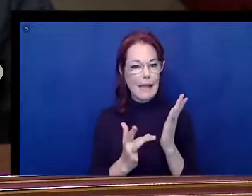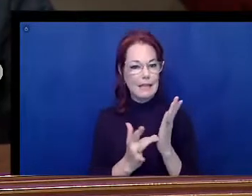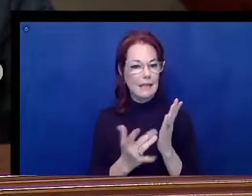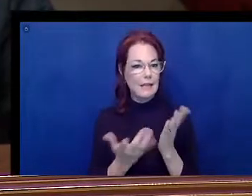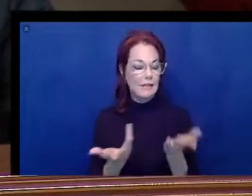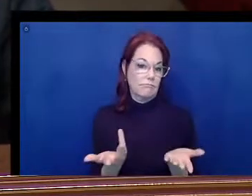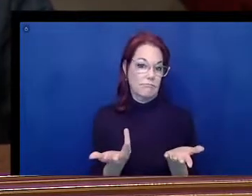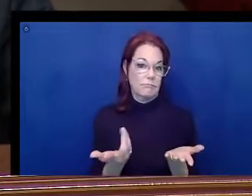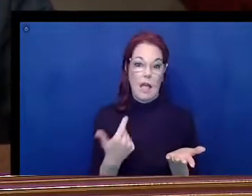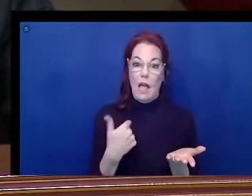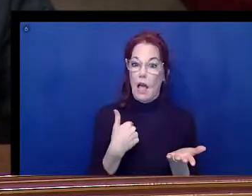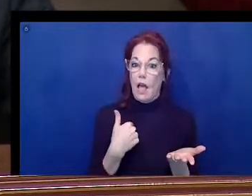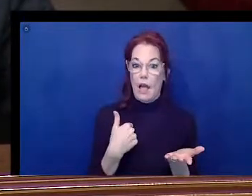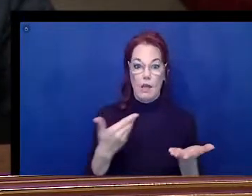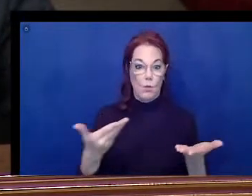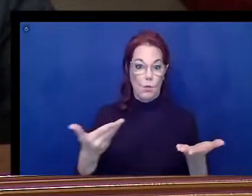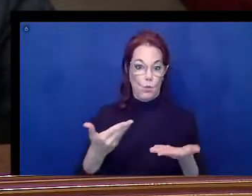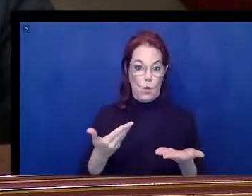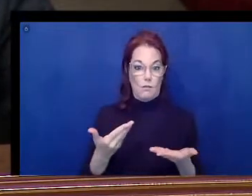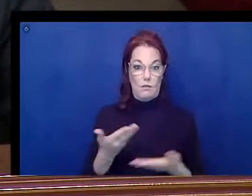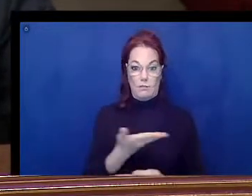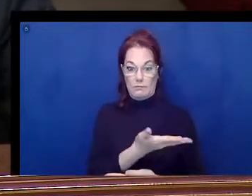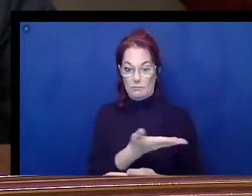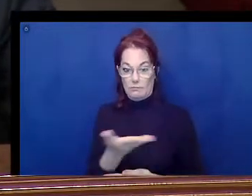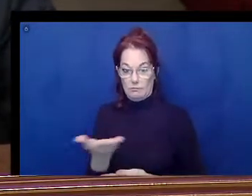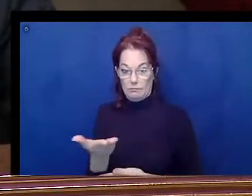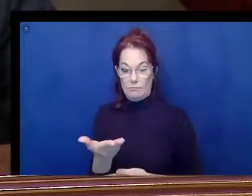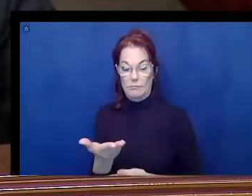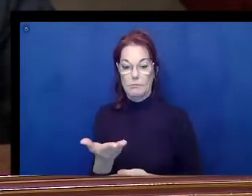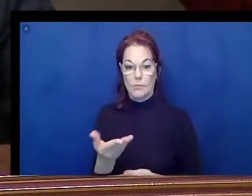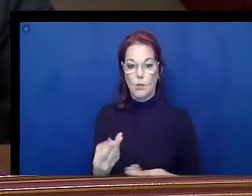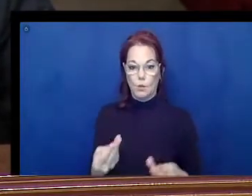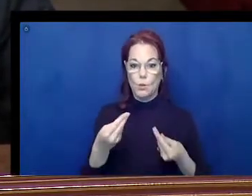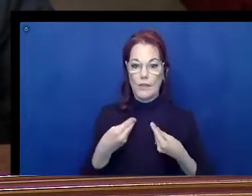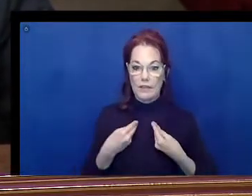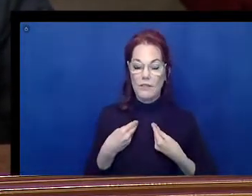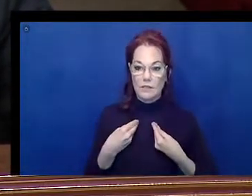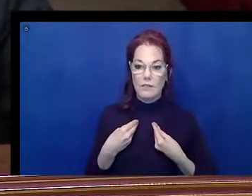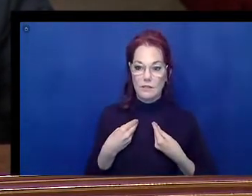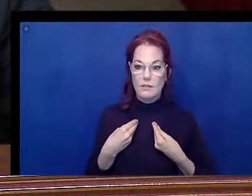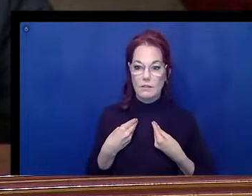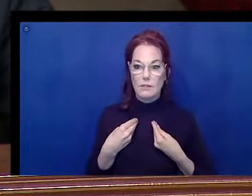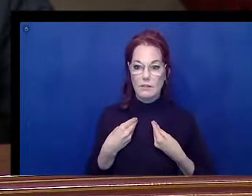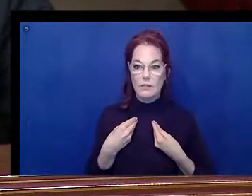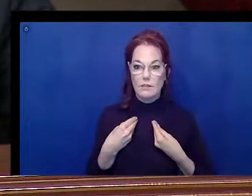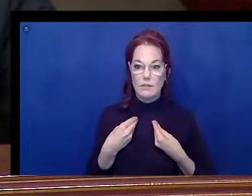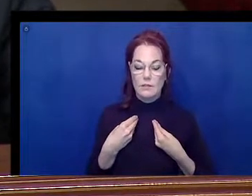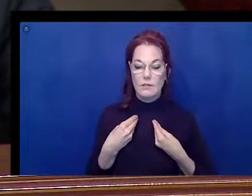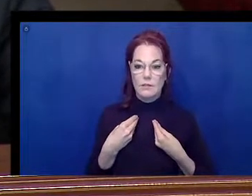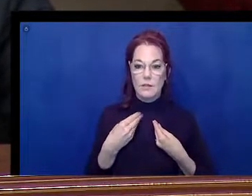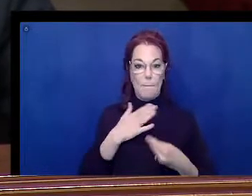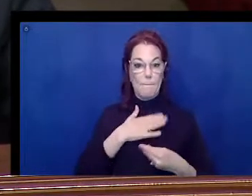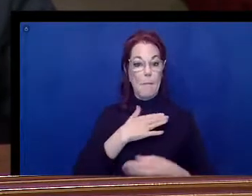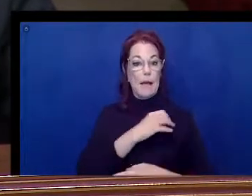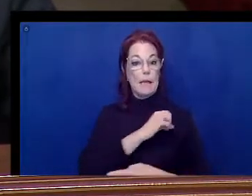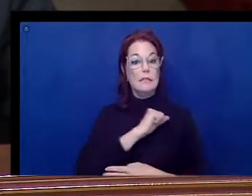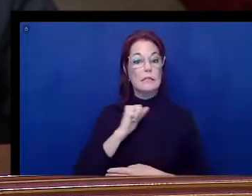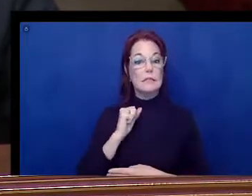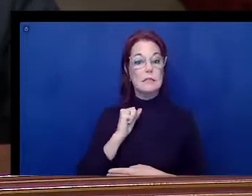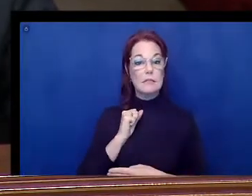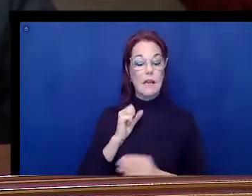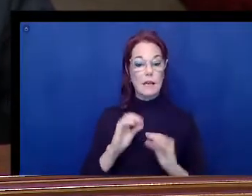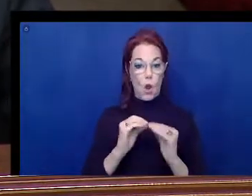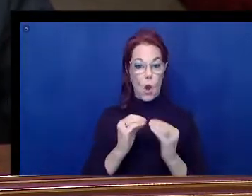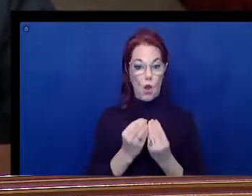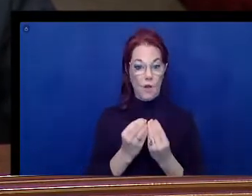to make sure to give us air on the side of getting a hold of us. My Senate office, if you're having